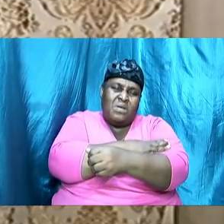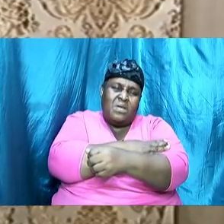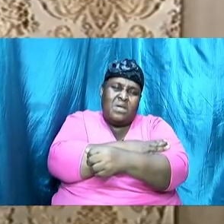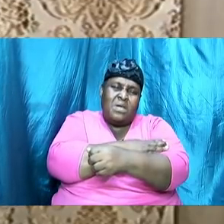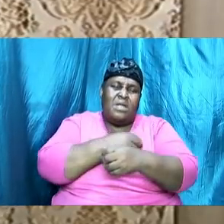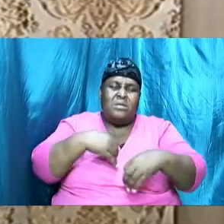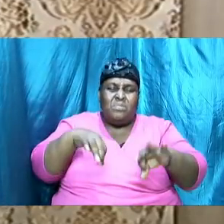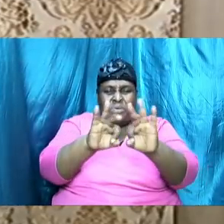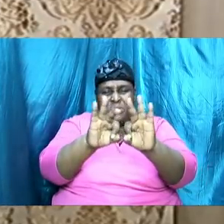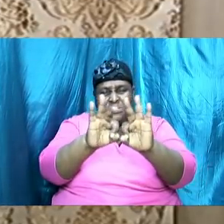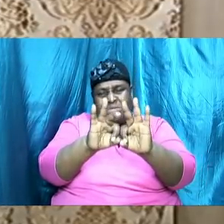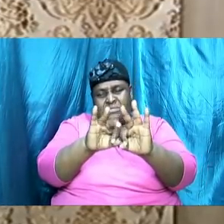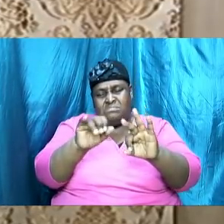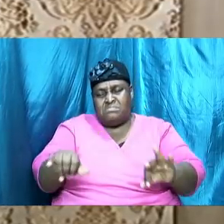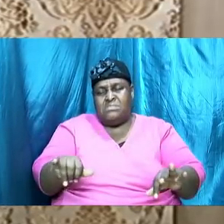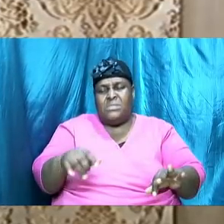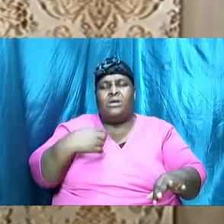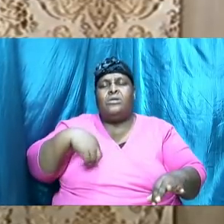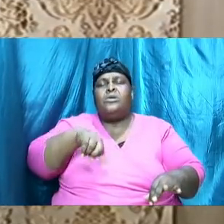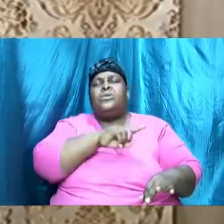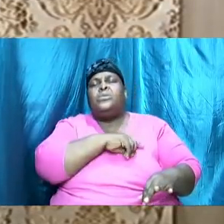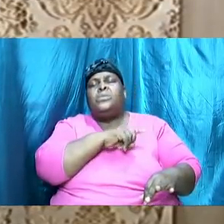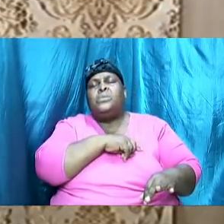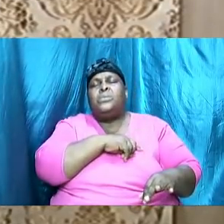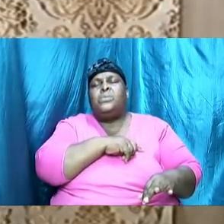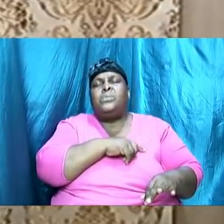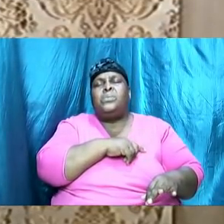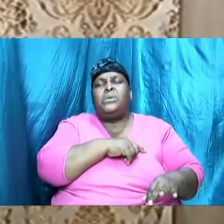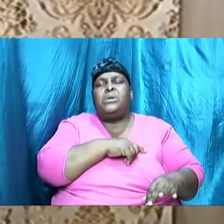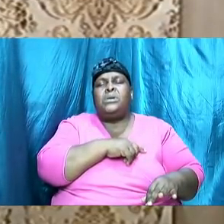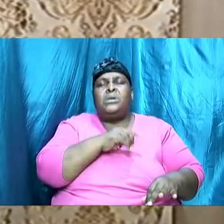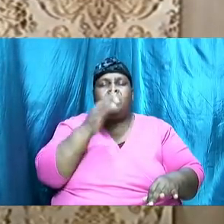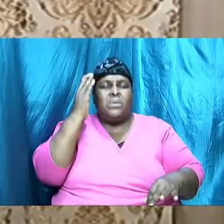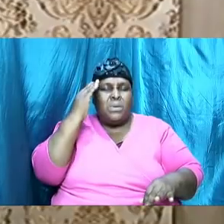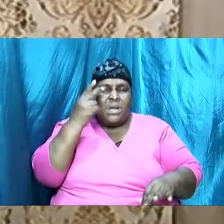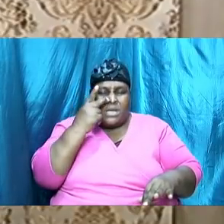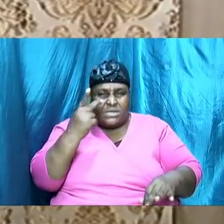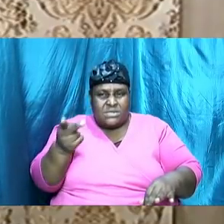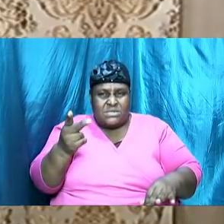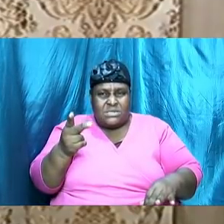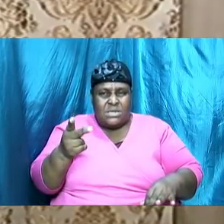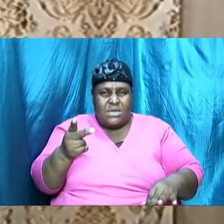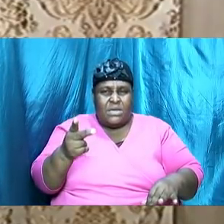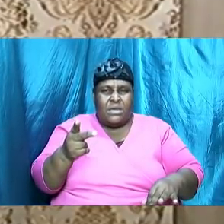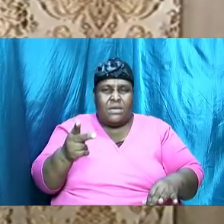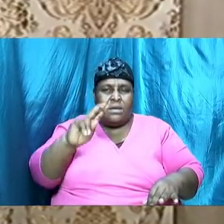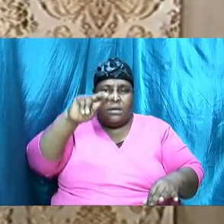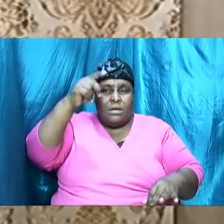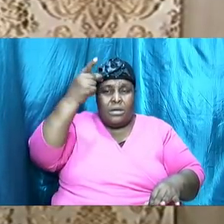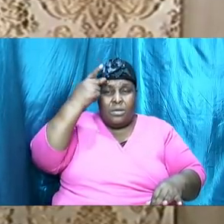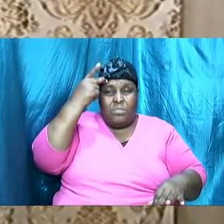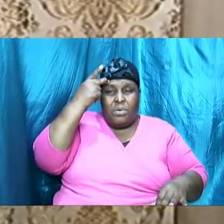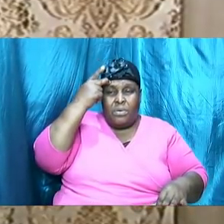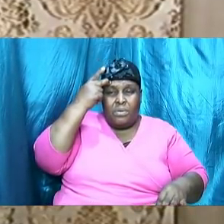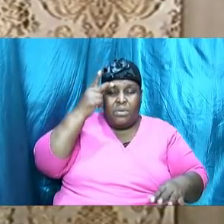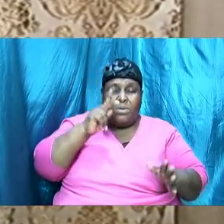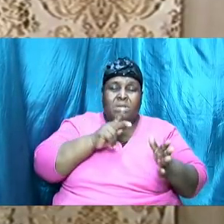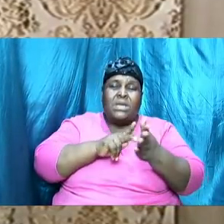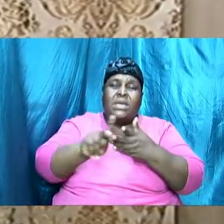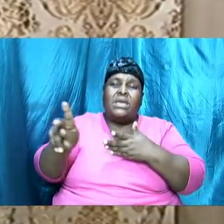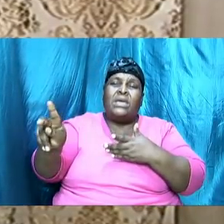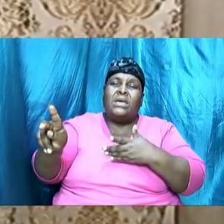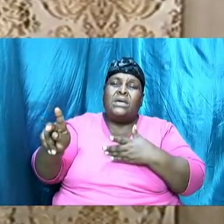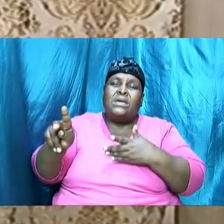catch that they died Paul was killed in a